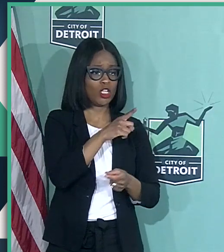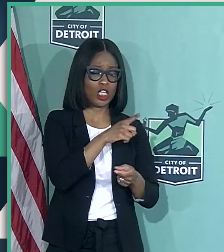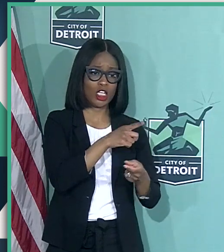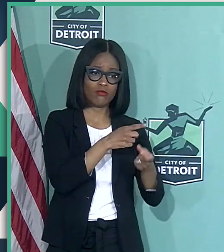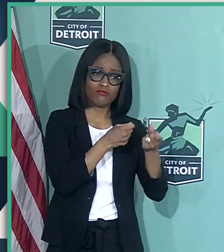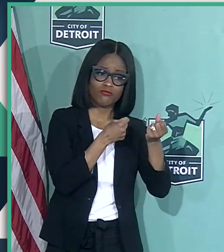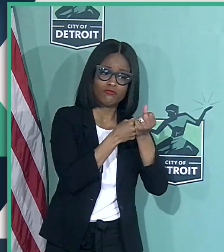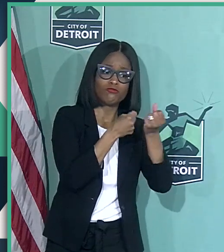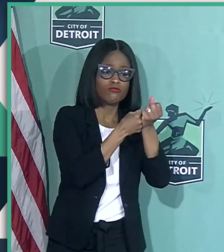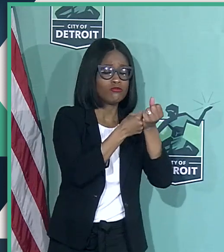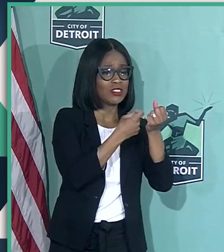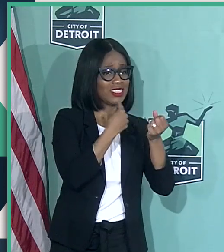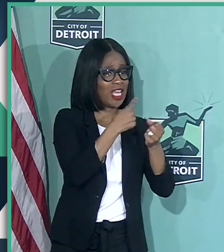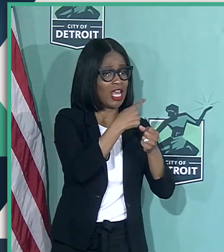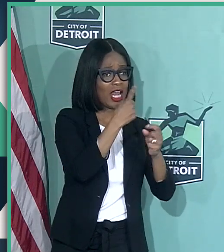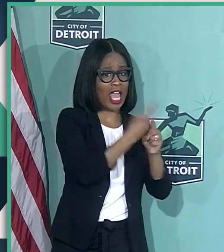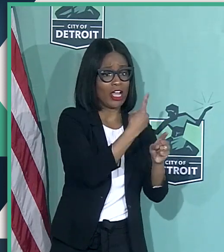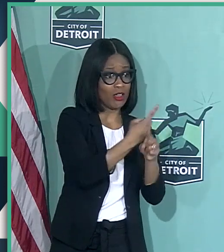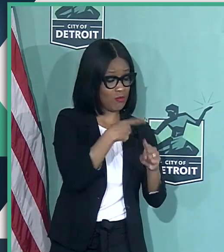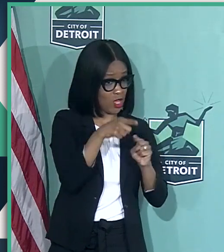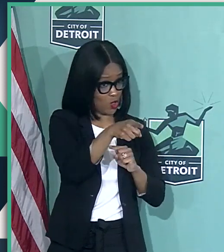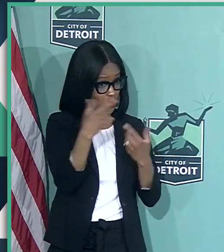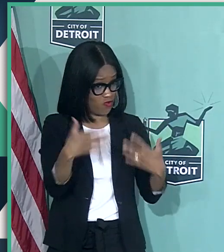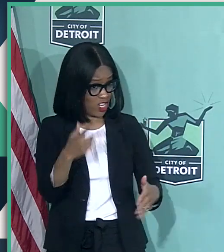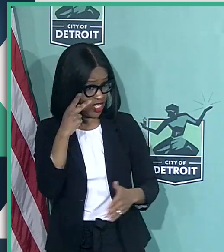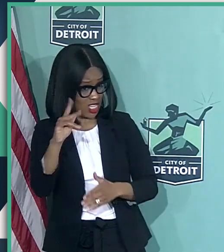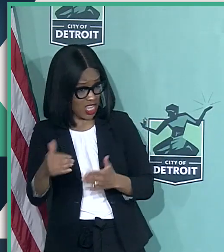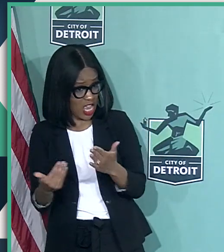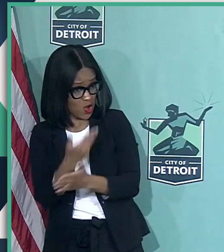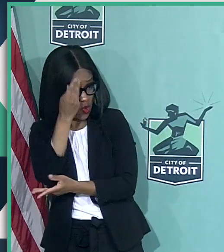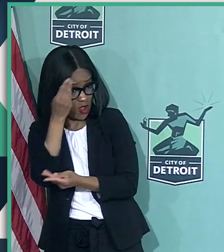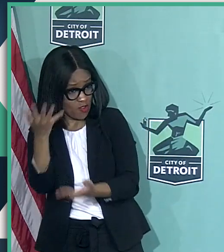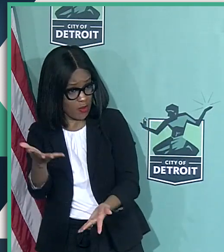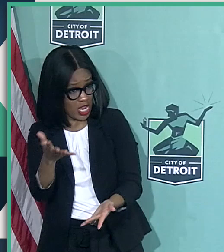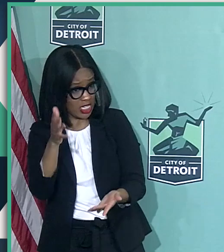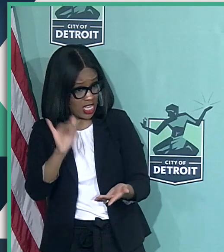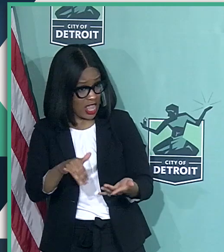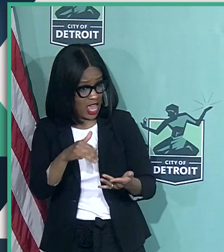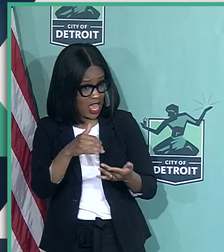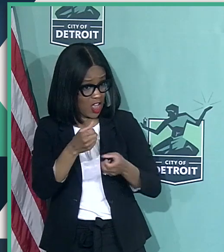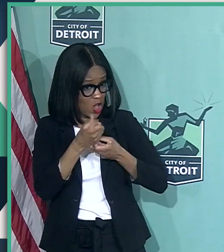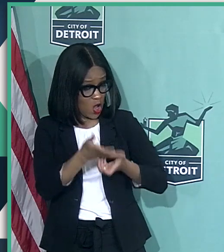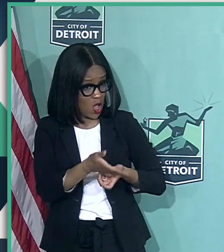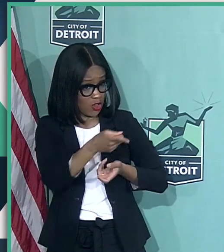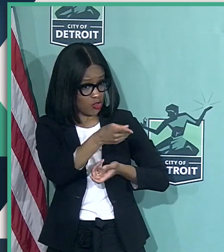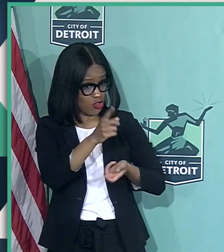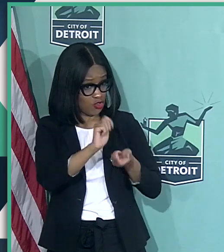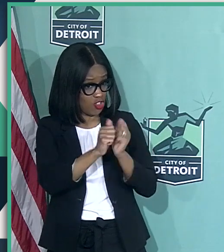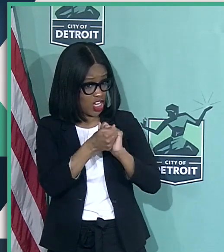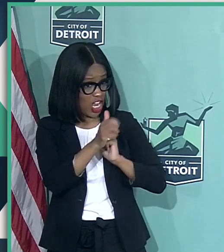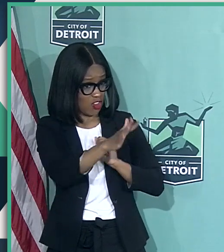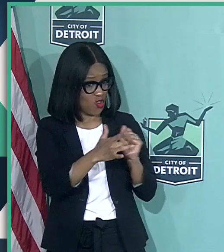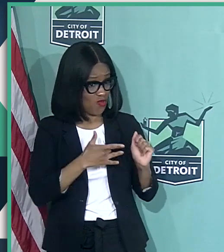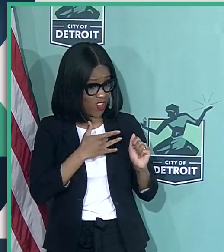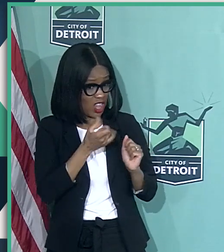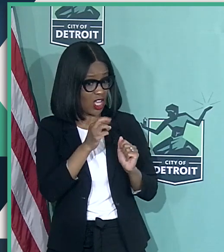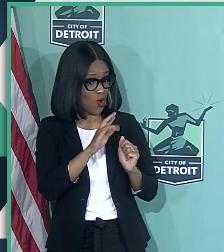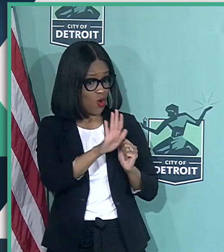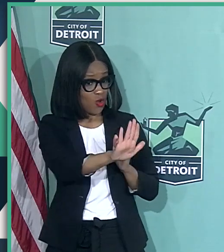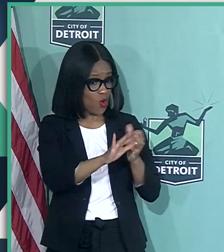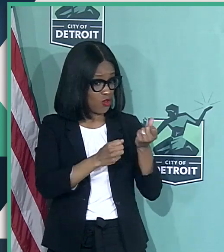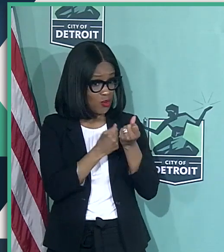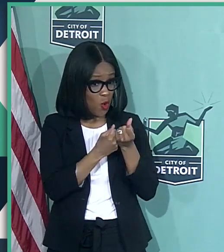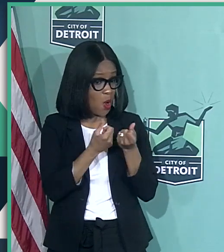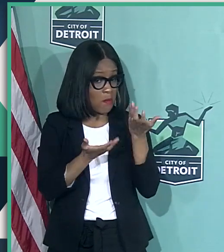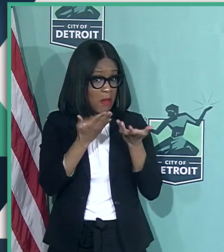that they're accurate. Have you reviewed this new information and does it do anything to change your feeling that these tests are, in fact, as reliable